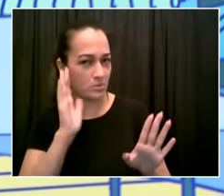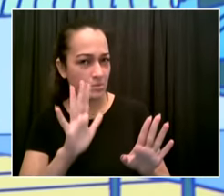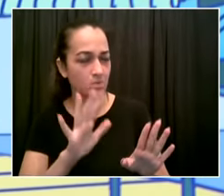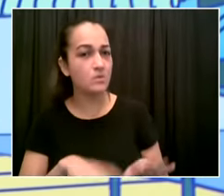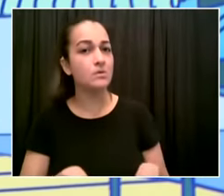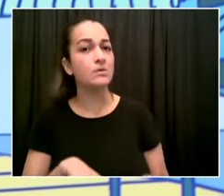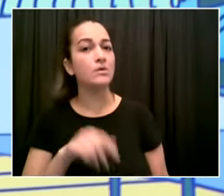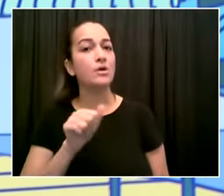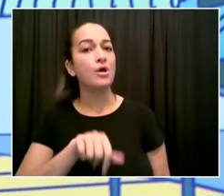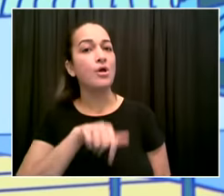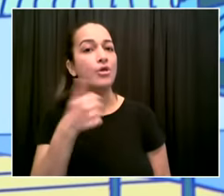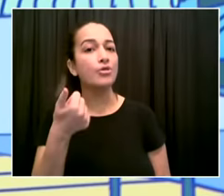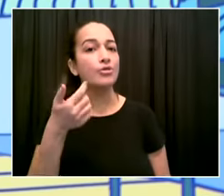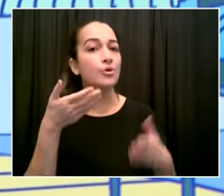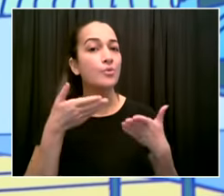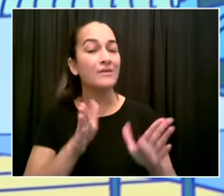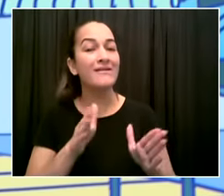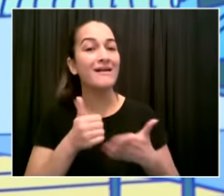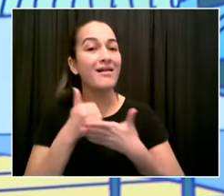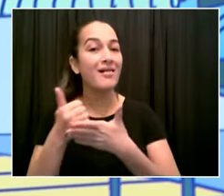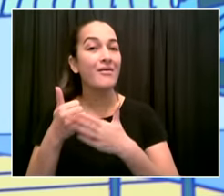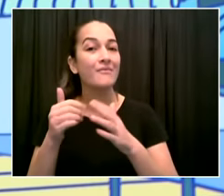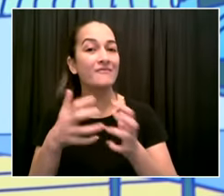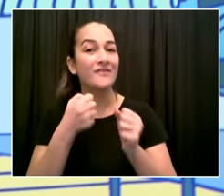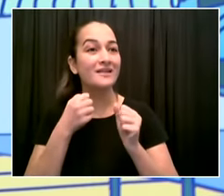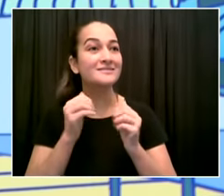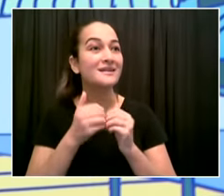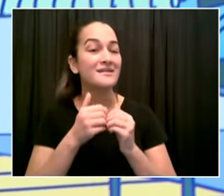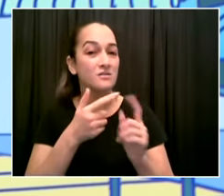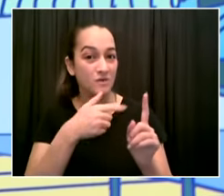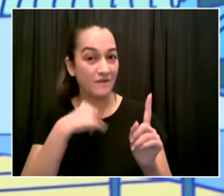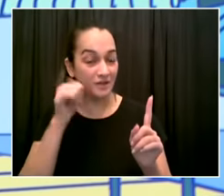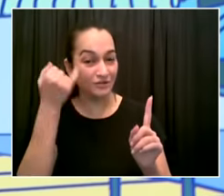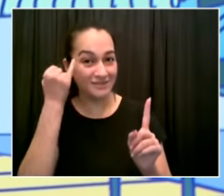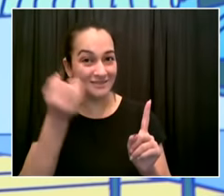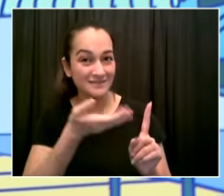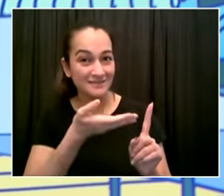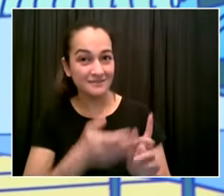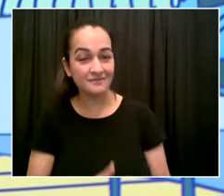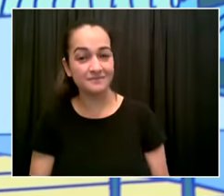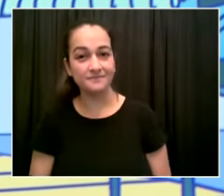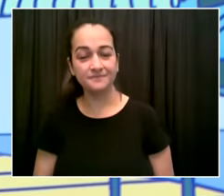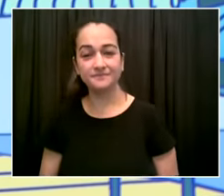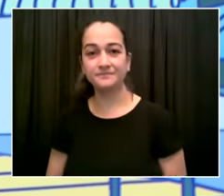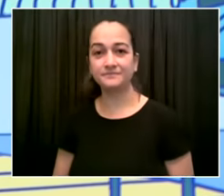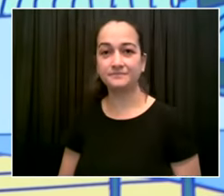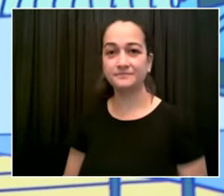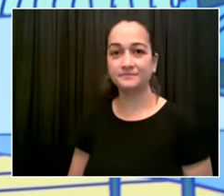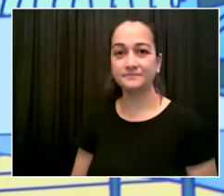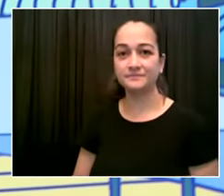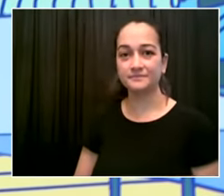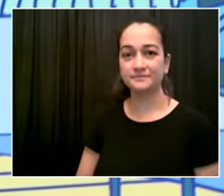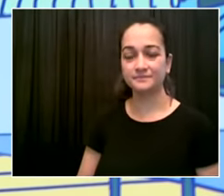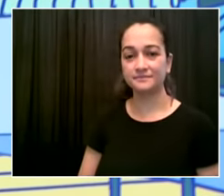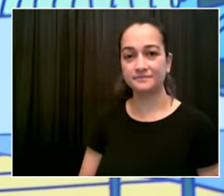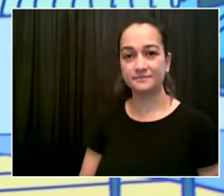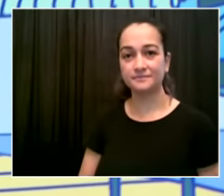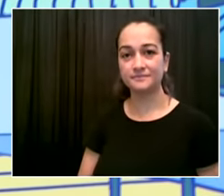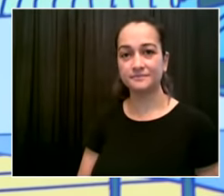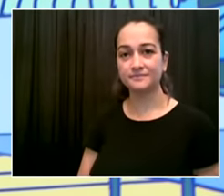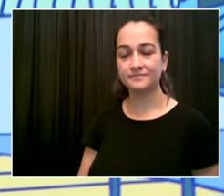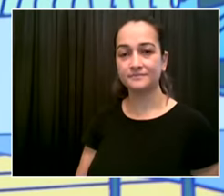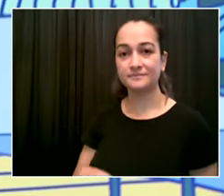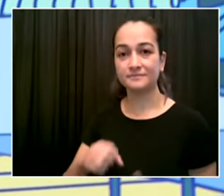in terms of both staffing and purview at the civilian complaint review board are meant to speed the